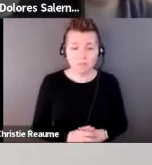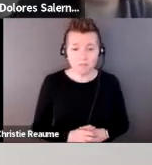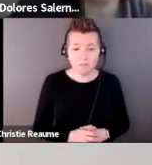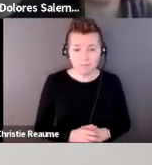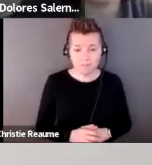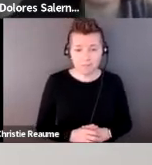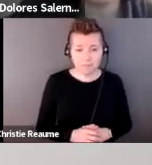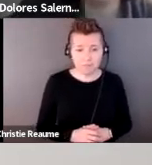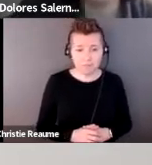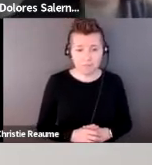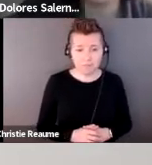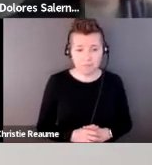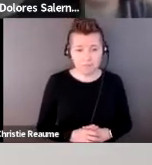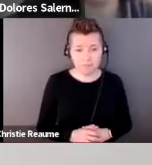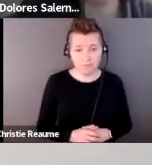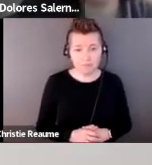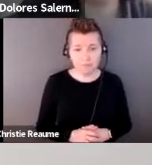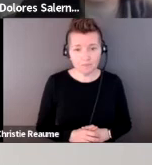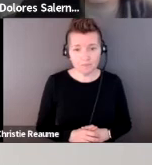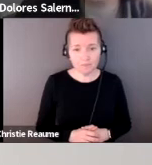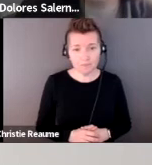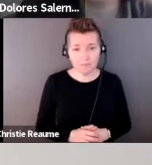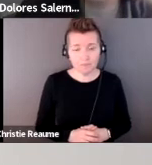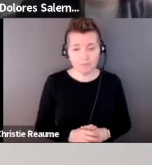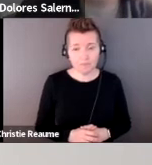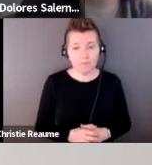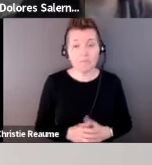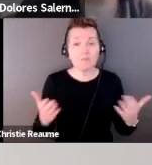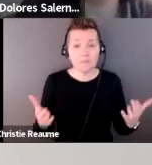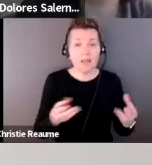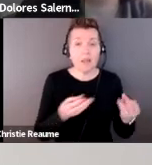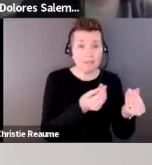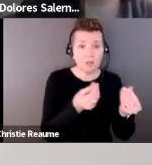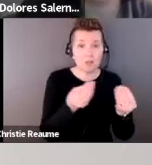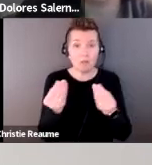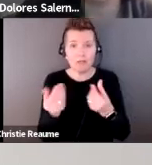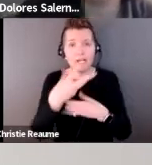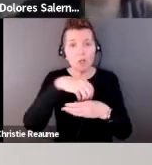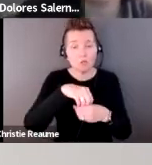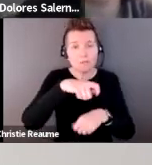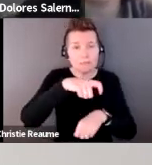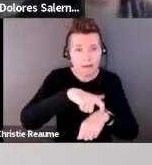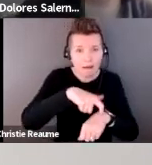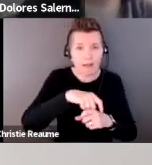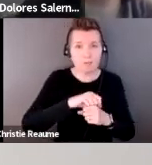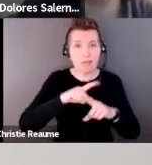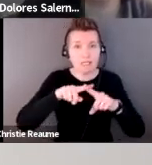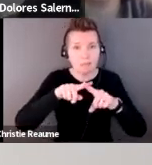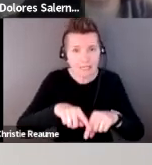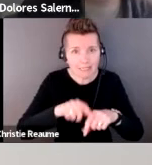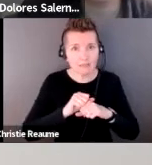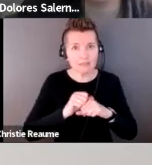Thinking about the expansion of materiality to include time, interdependence, relationships with others,